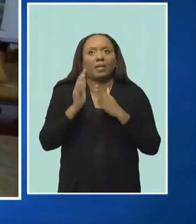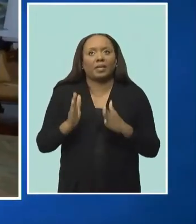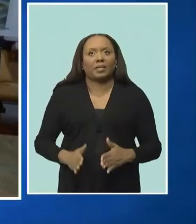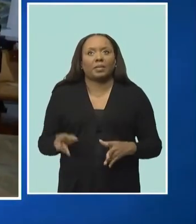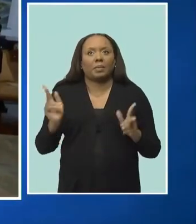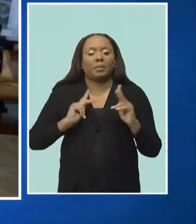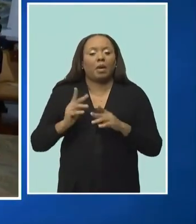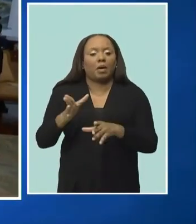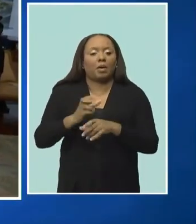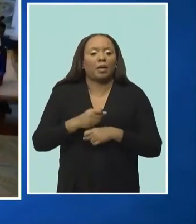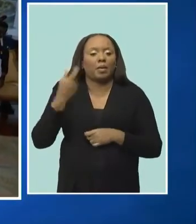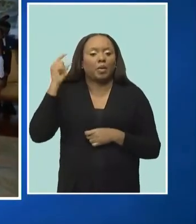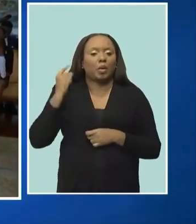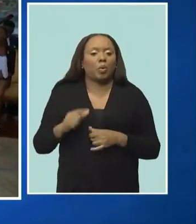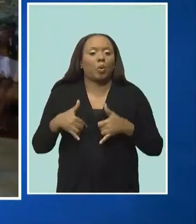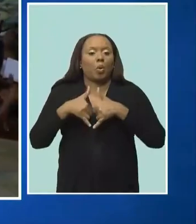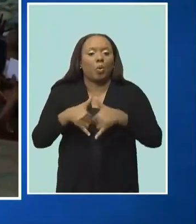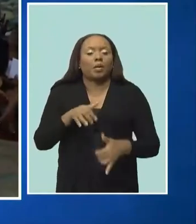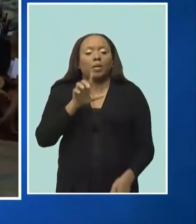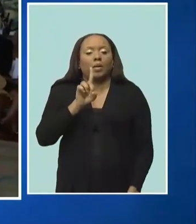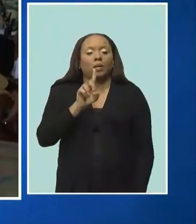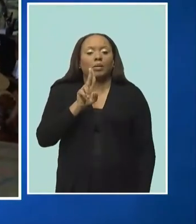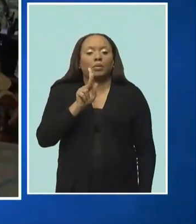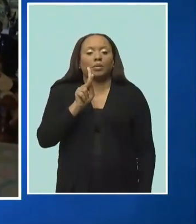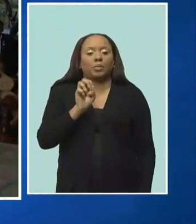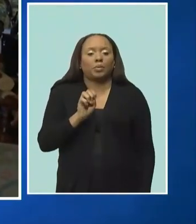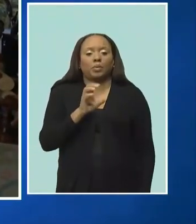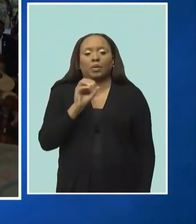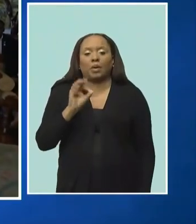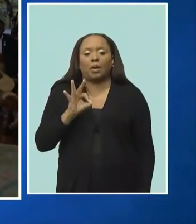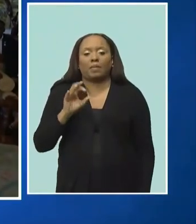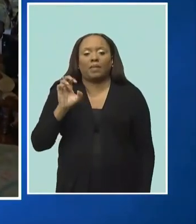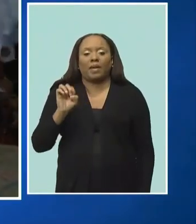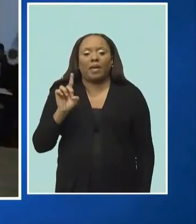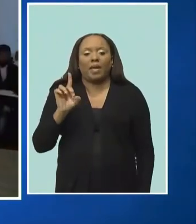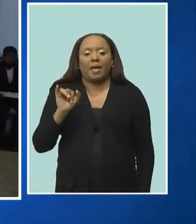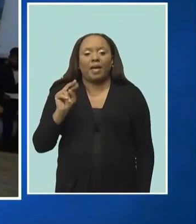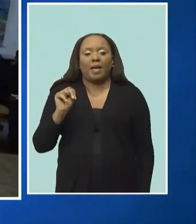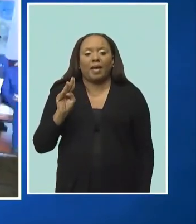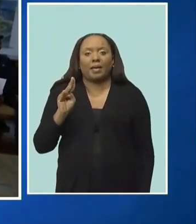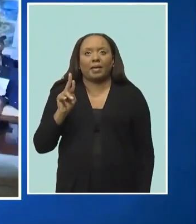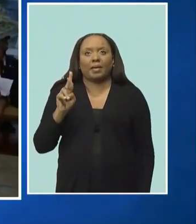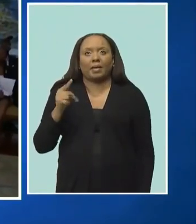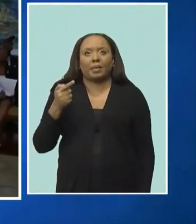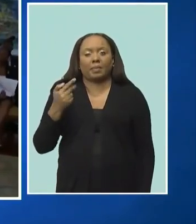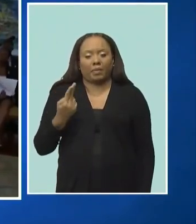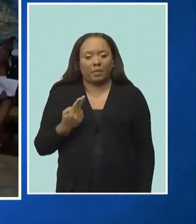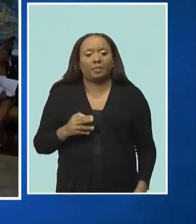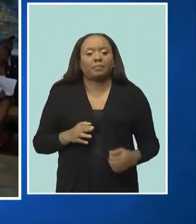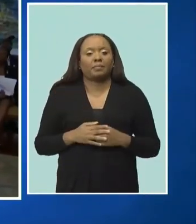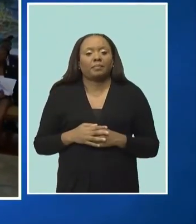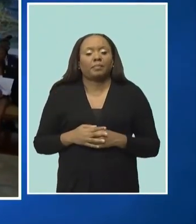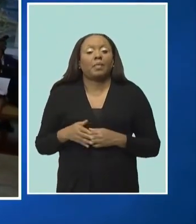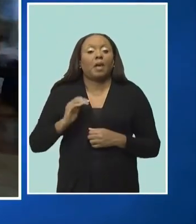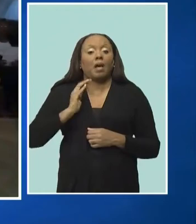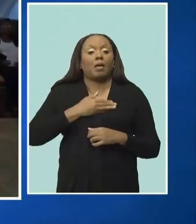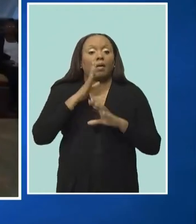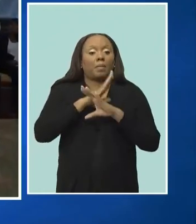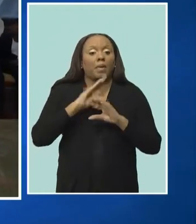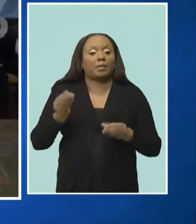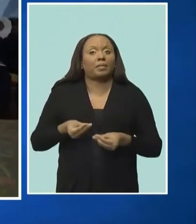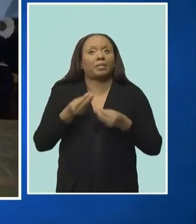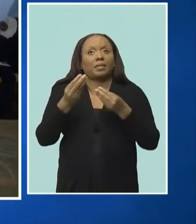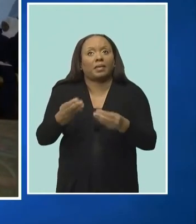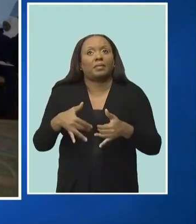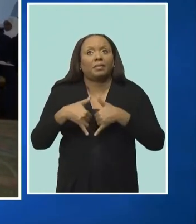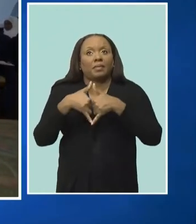Edinburgh's Gold Award were presented with their certificates by President Her Excellency, the Most Honorable Dame Sandra Mason, during a